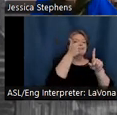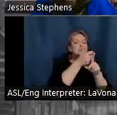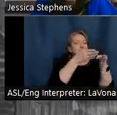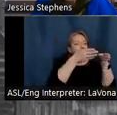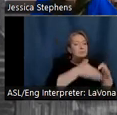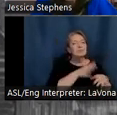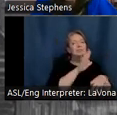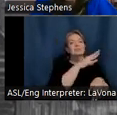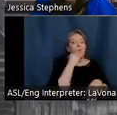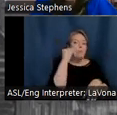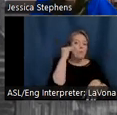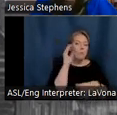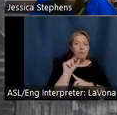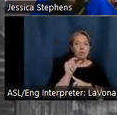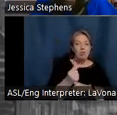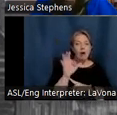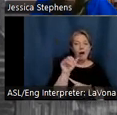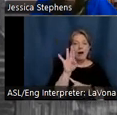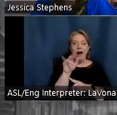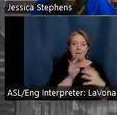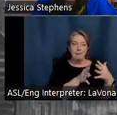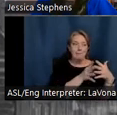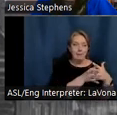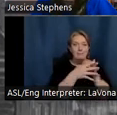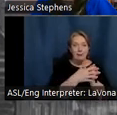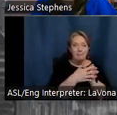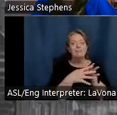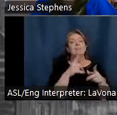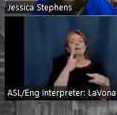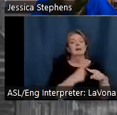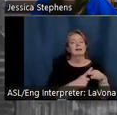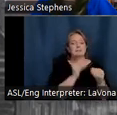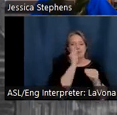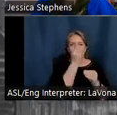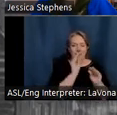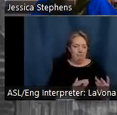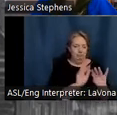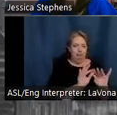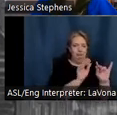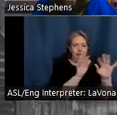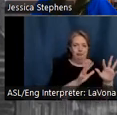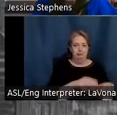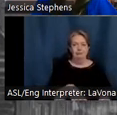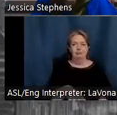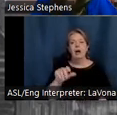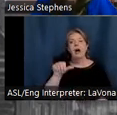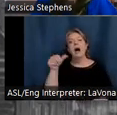while Indiana Impressionists were inspired by the famous purple haze that Brown County supplied.